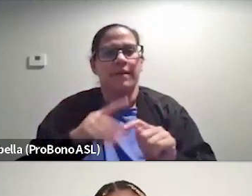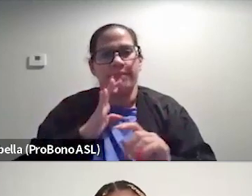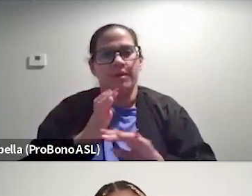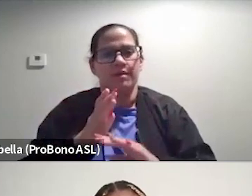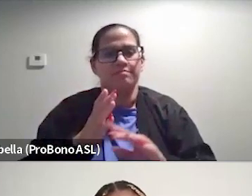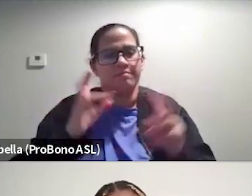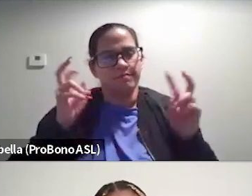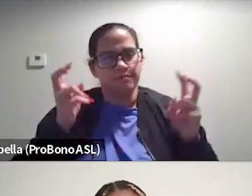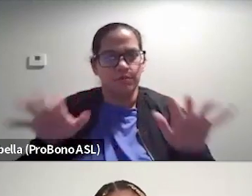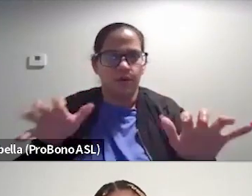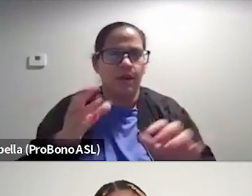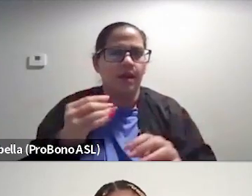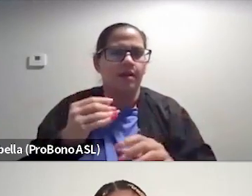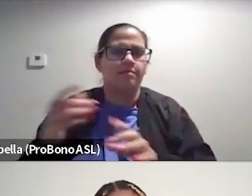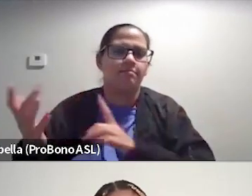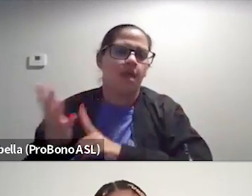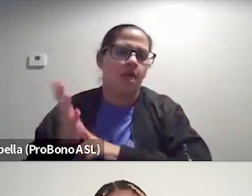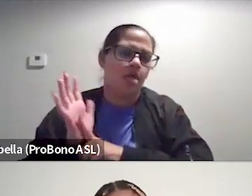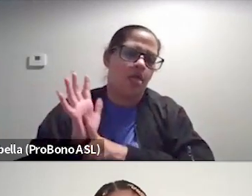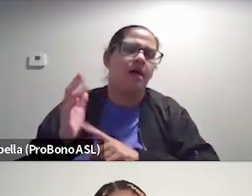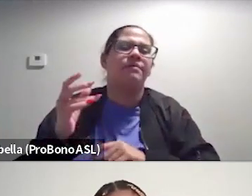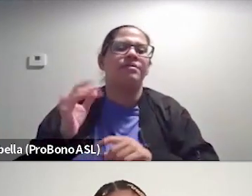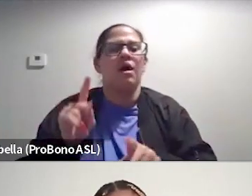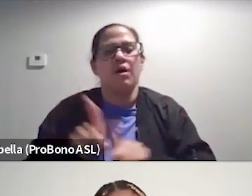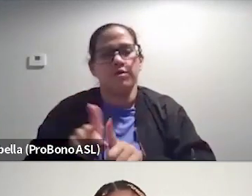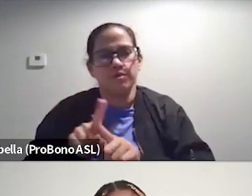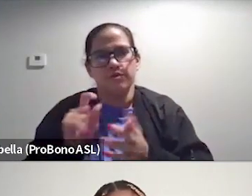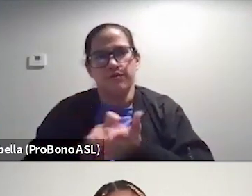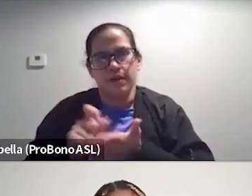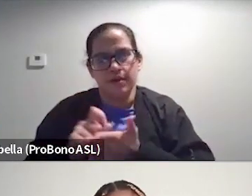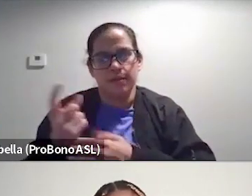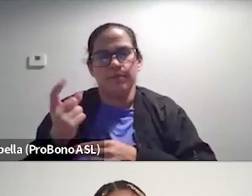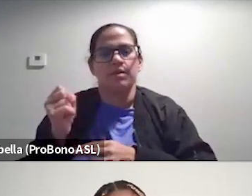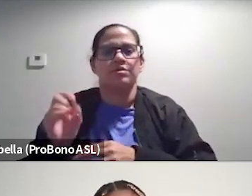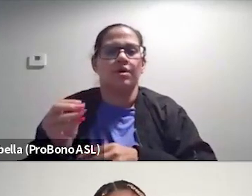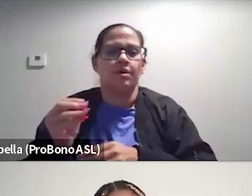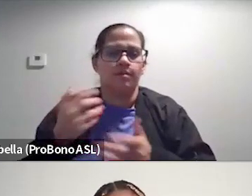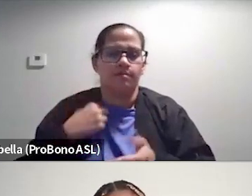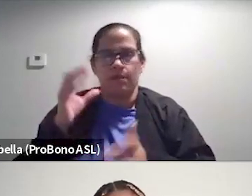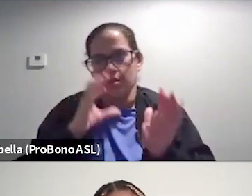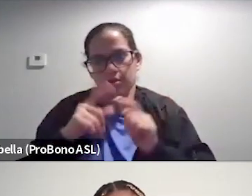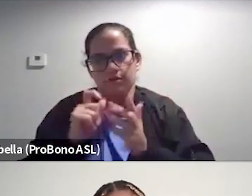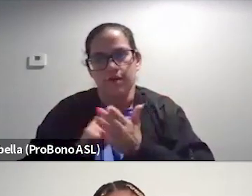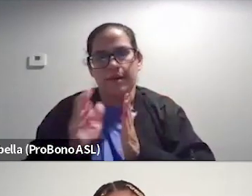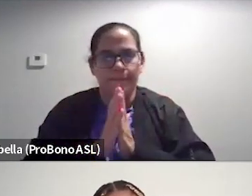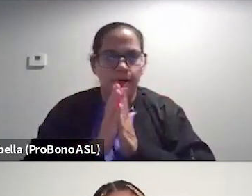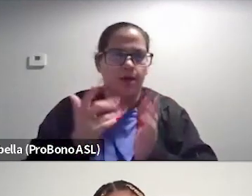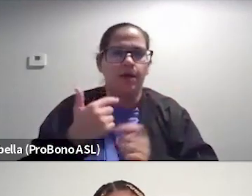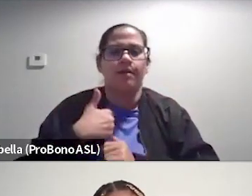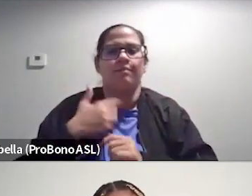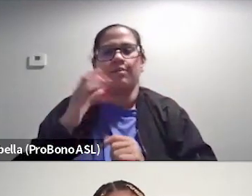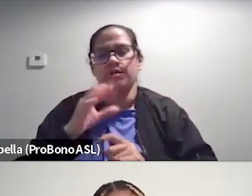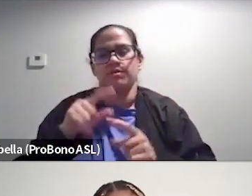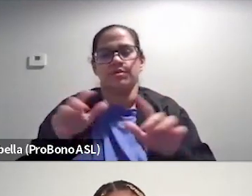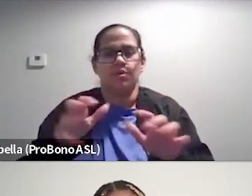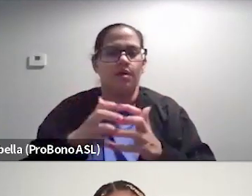to and I've been getting pushed for a long time is also to write something. And so, you know, I'm looking to write a book. I'm looking to like do